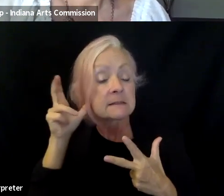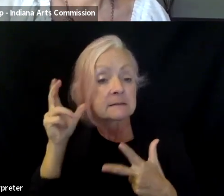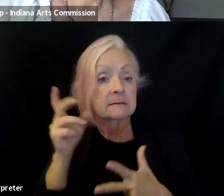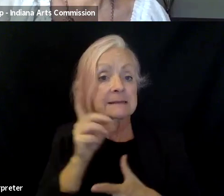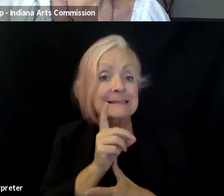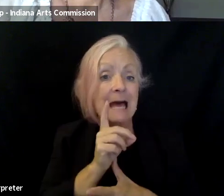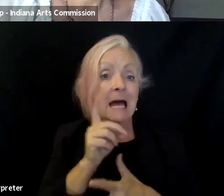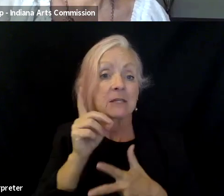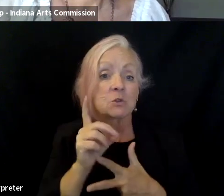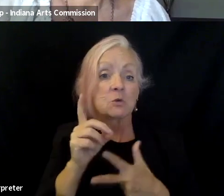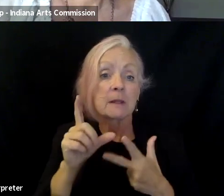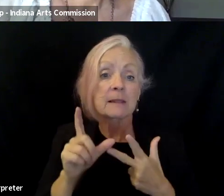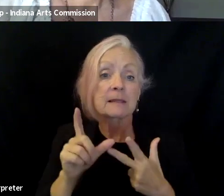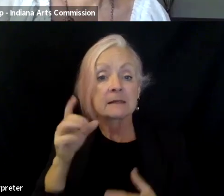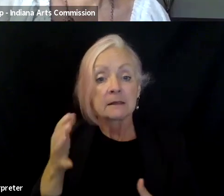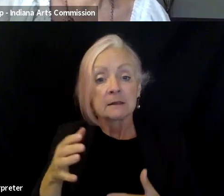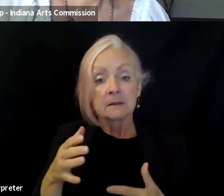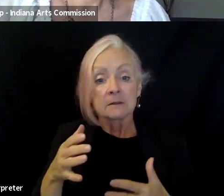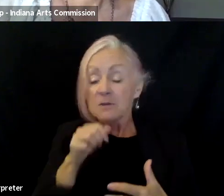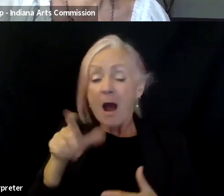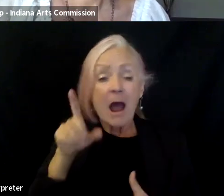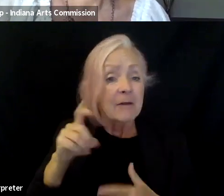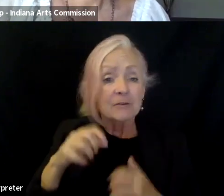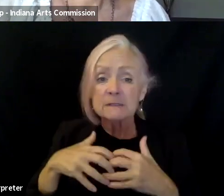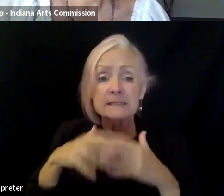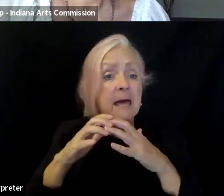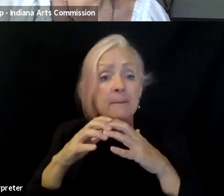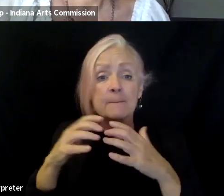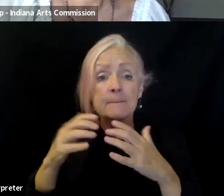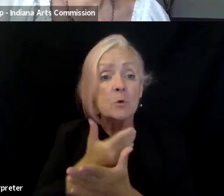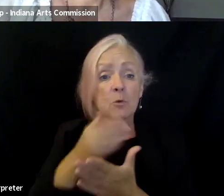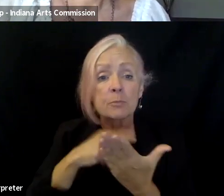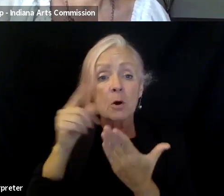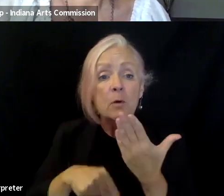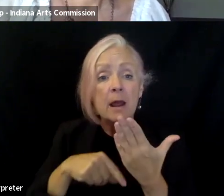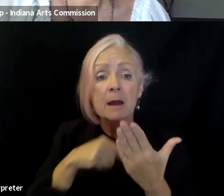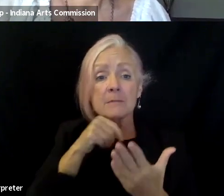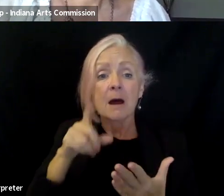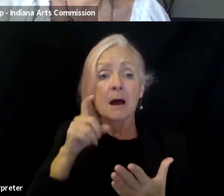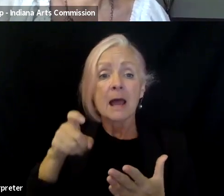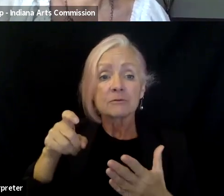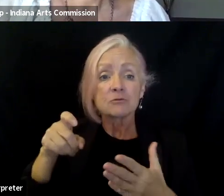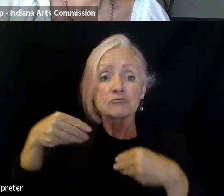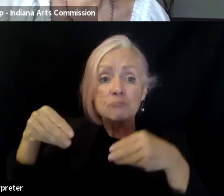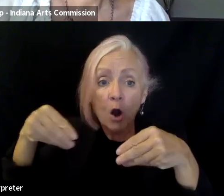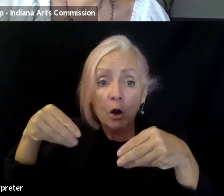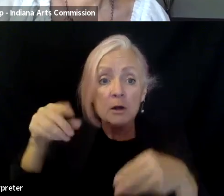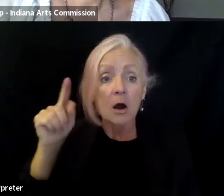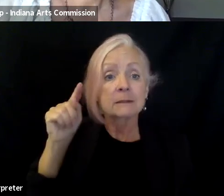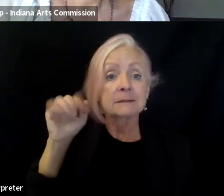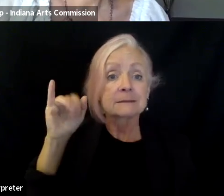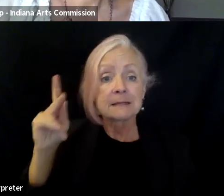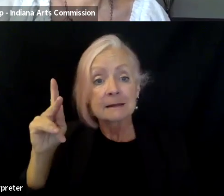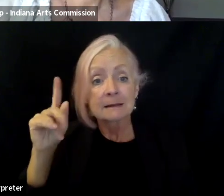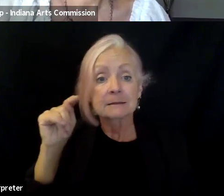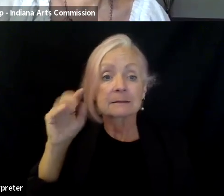new and diverse audiences, you don't have to start a new program and you don't, it's not about like marketing on TikTok. It's not about casting your net wider